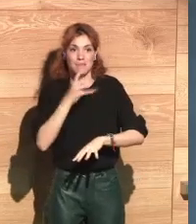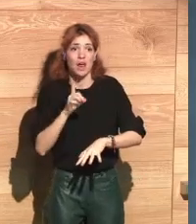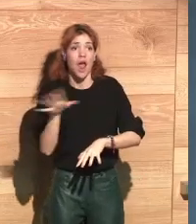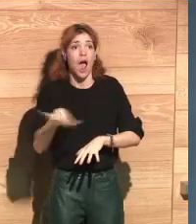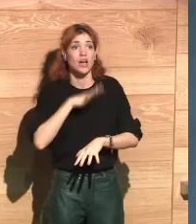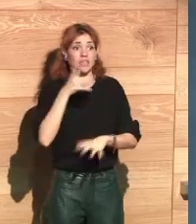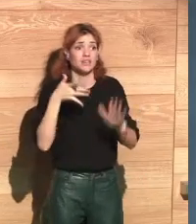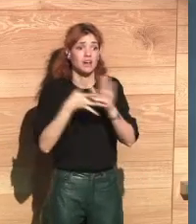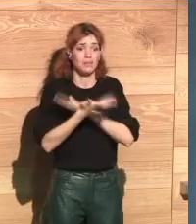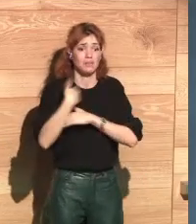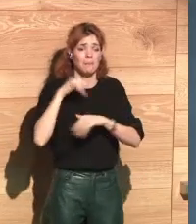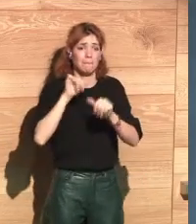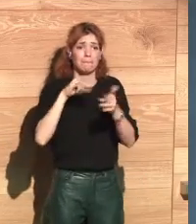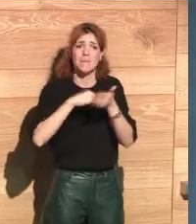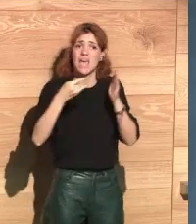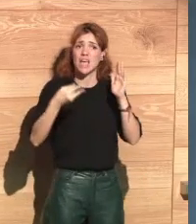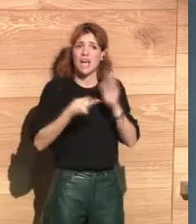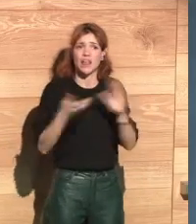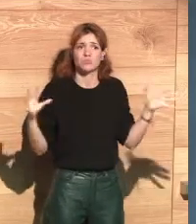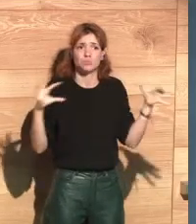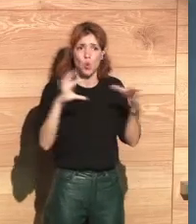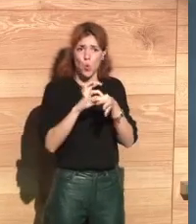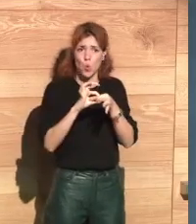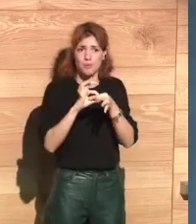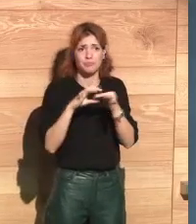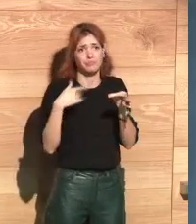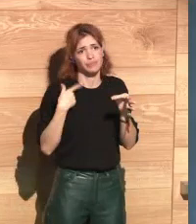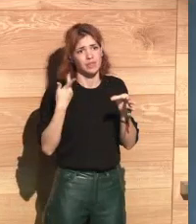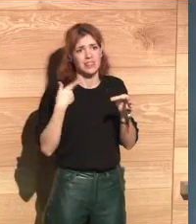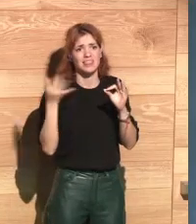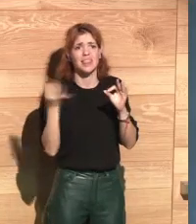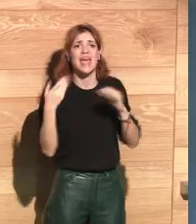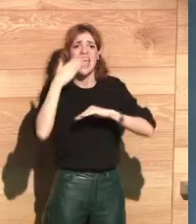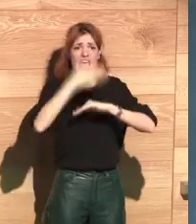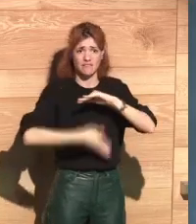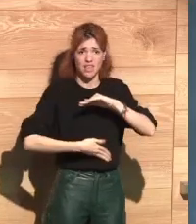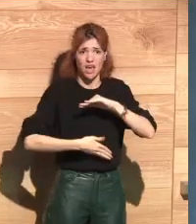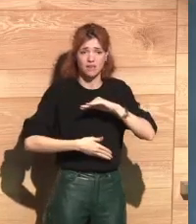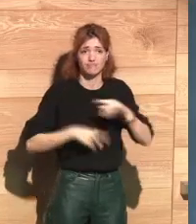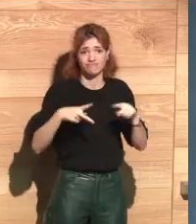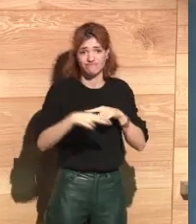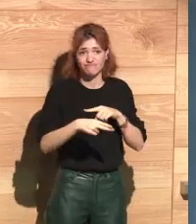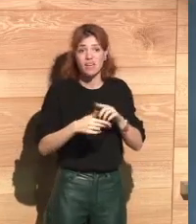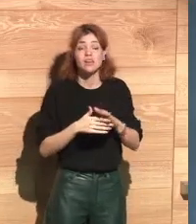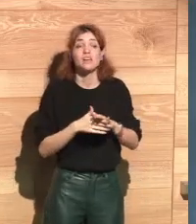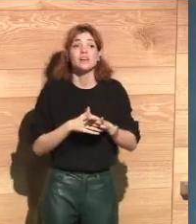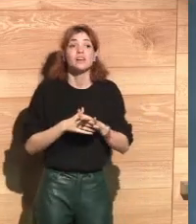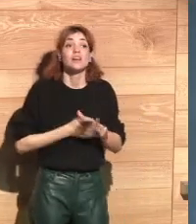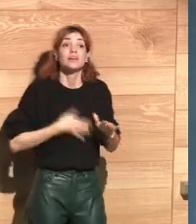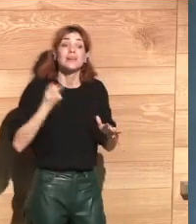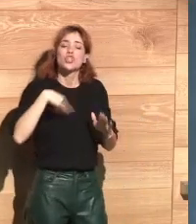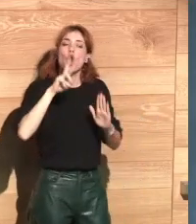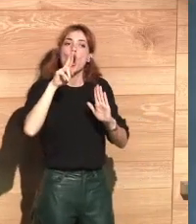and this really counterbalances the idea of having one single regulation,